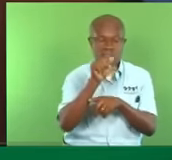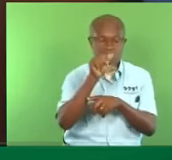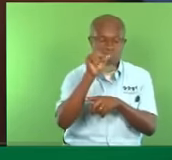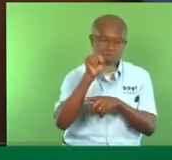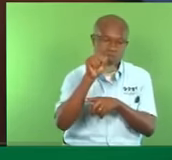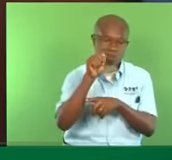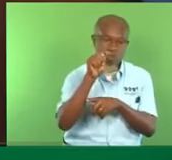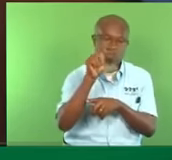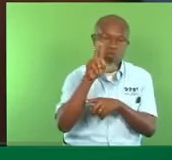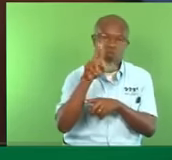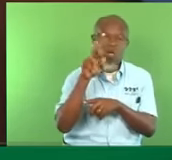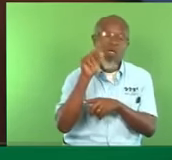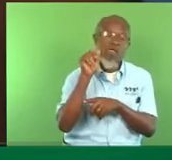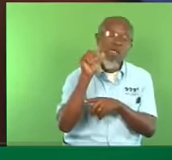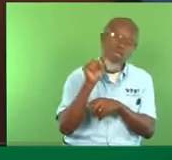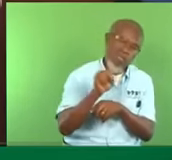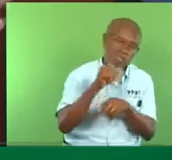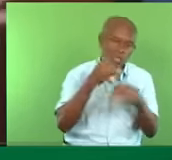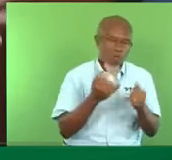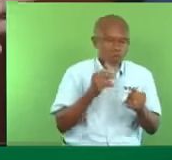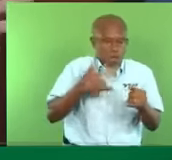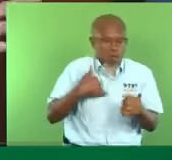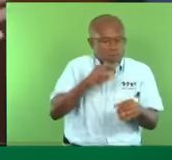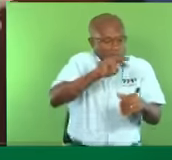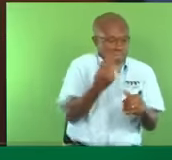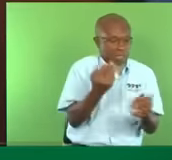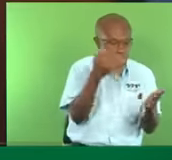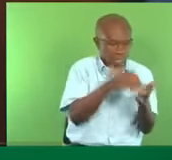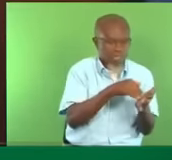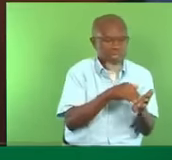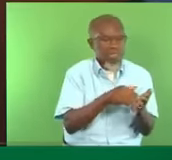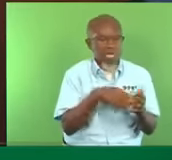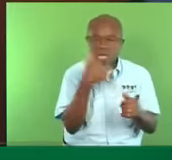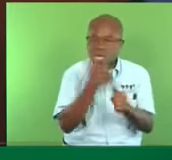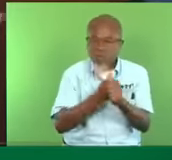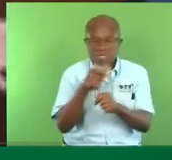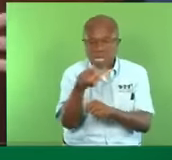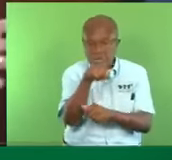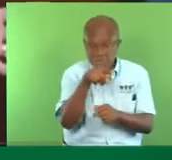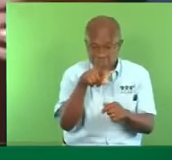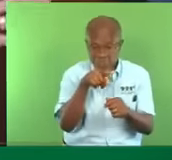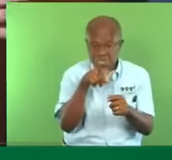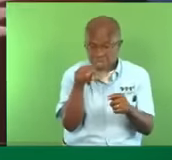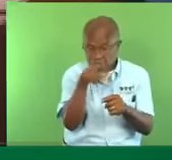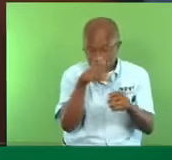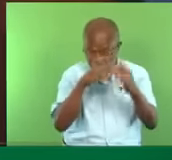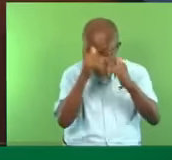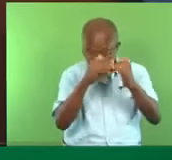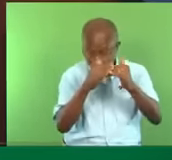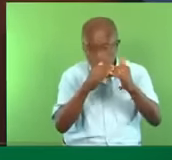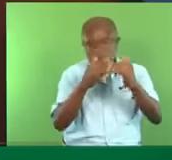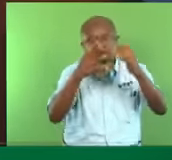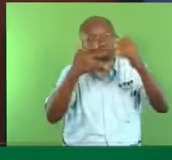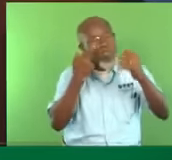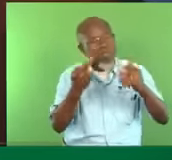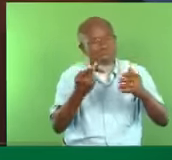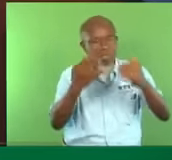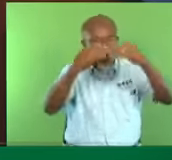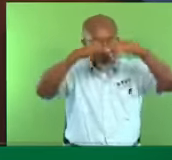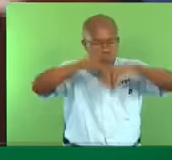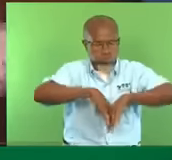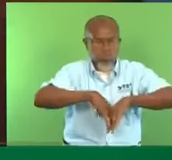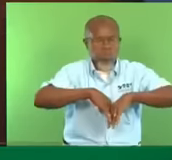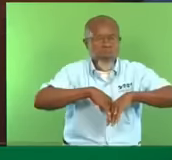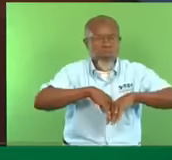La Salturas too. Anytime they build something, these things happen. What is it? What is it about them that everything